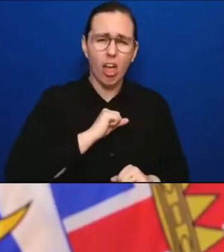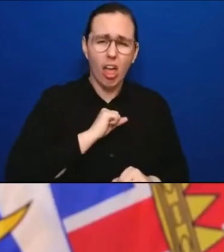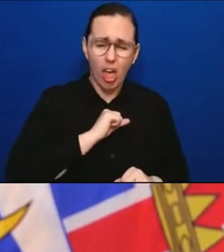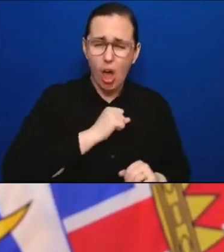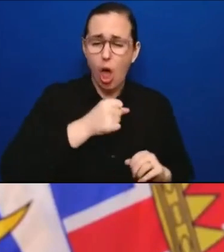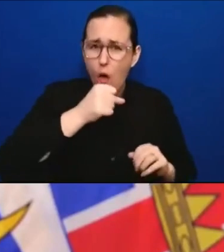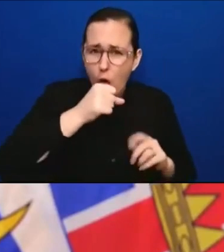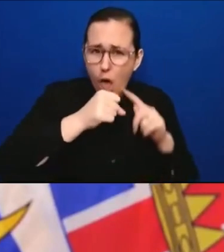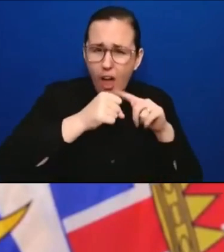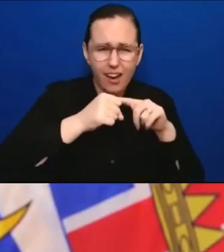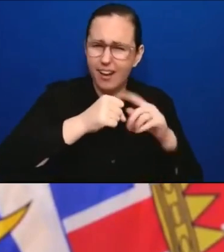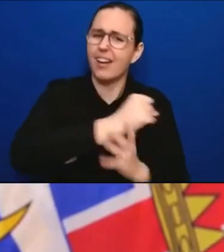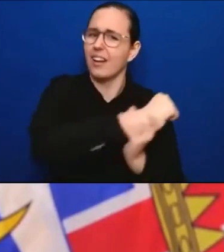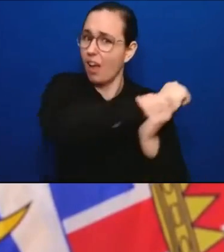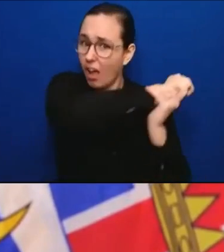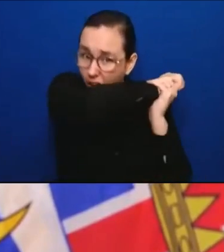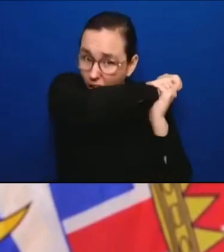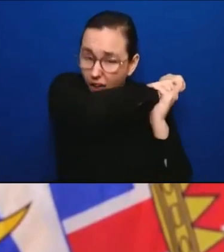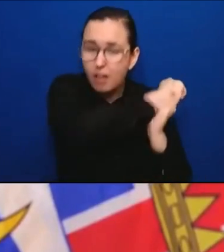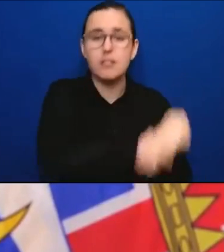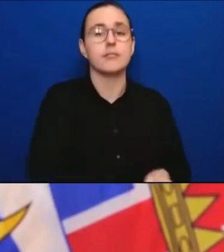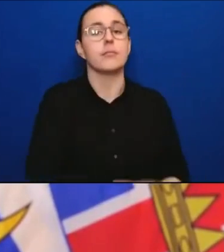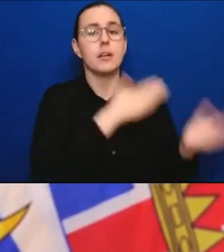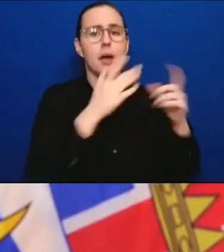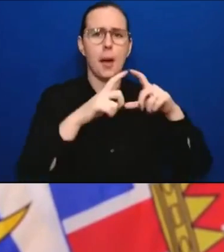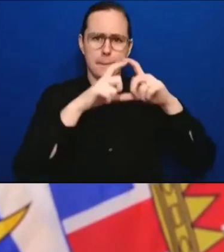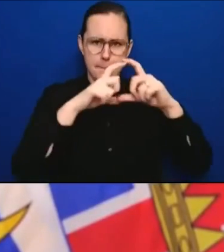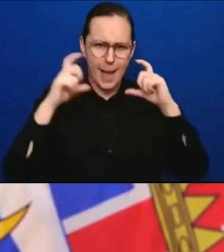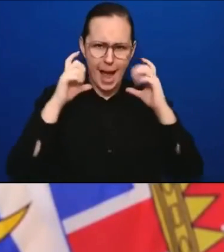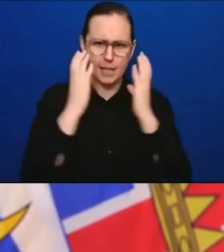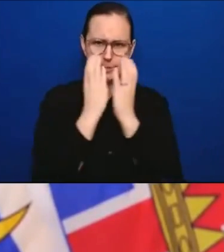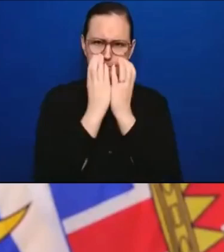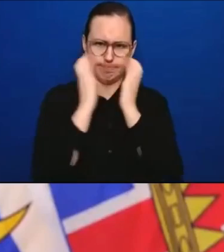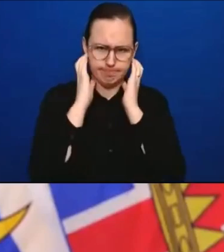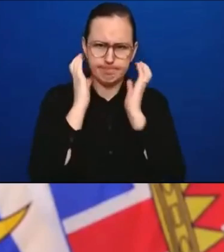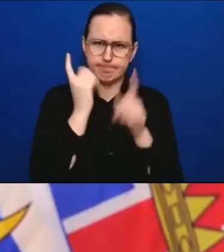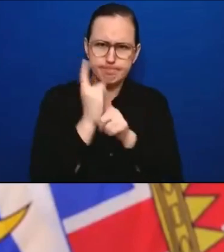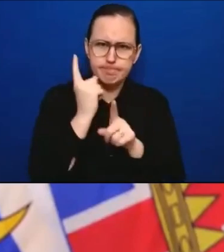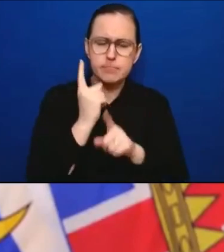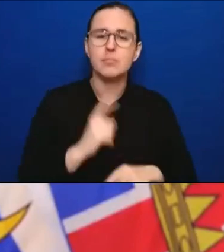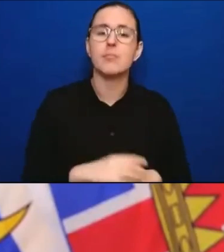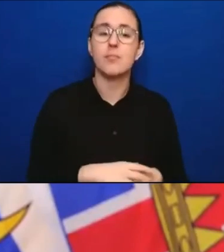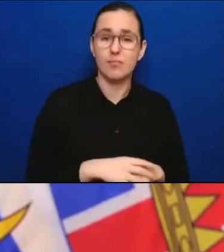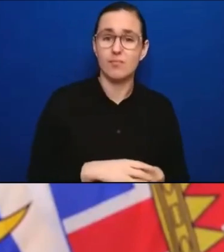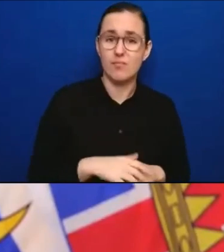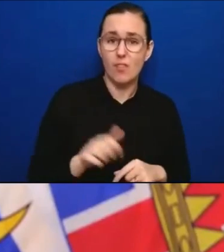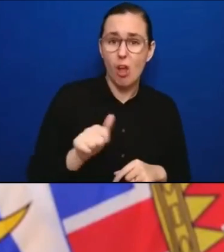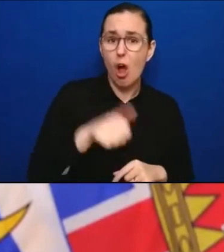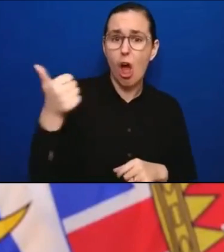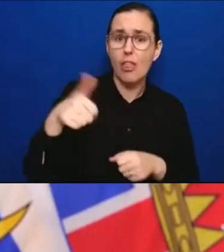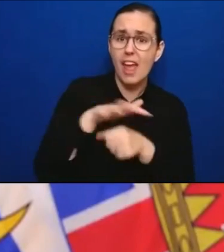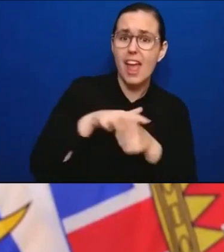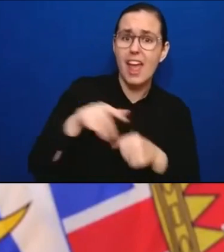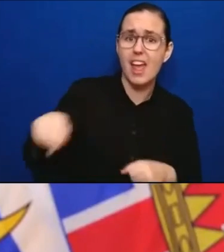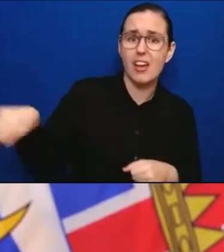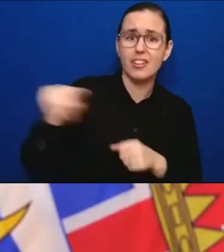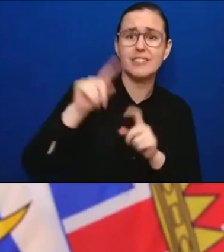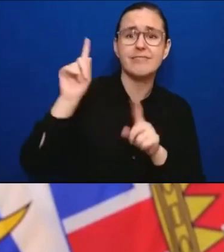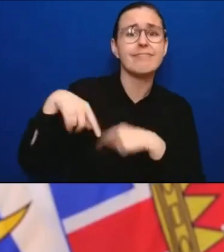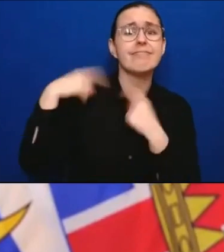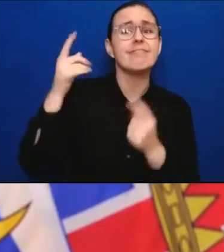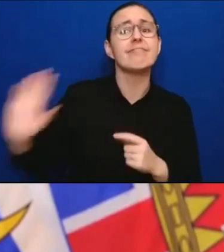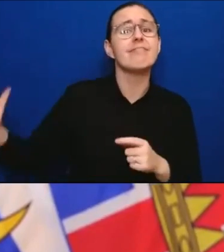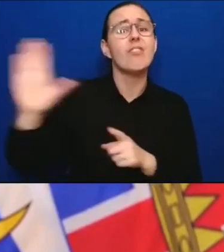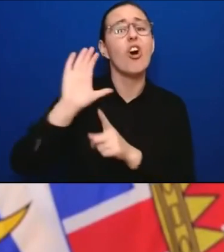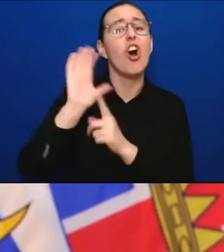situations. And that is culturally what's been done in other communities. And I think we now all have learned that. So